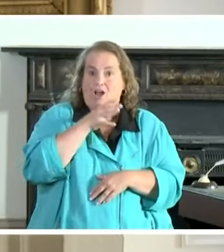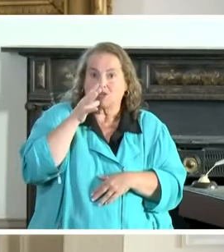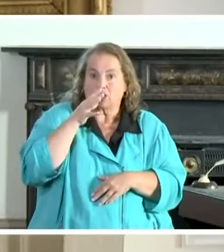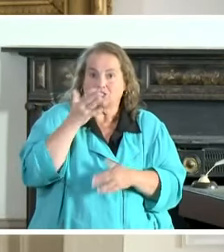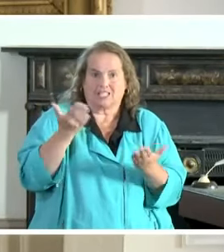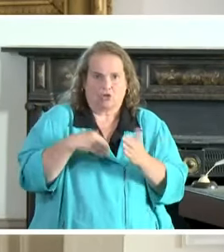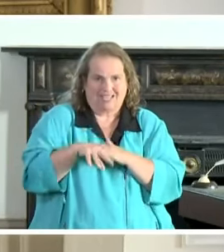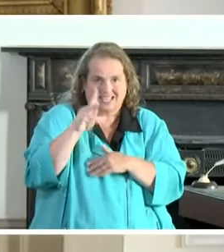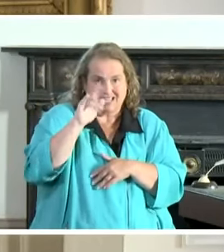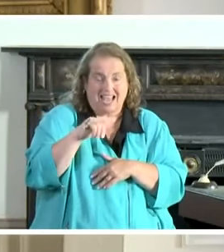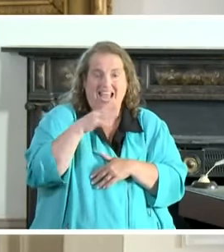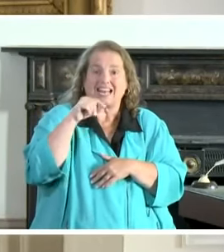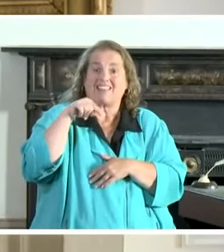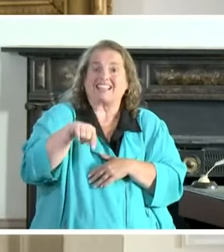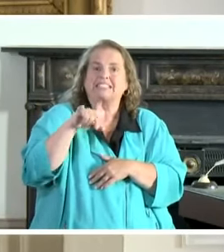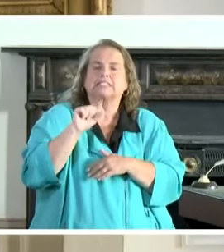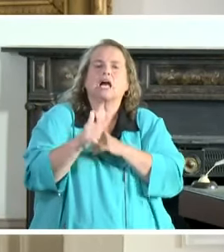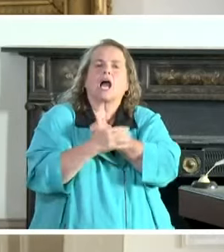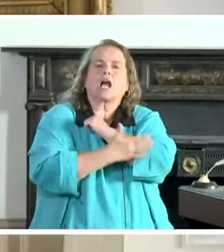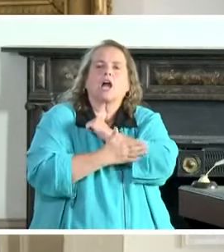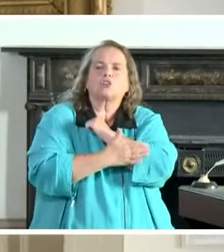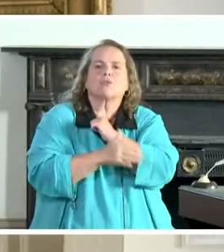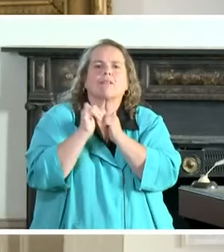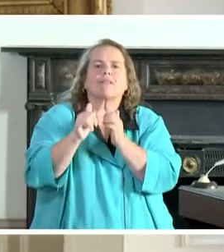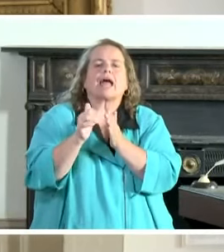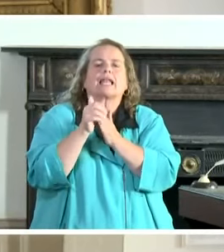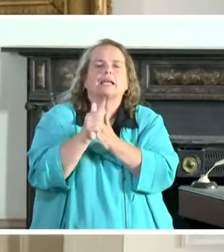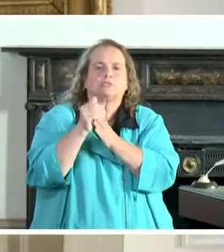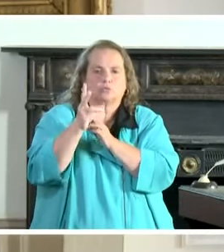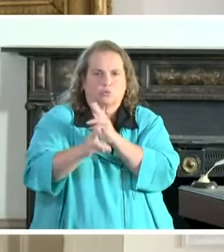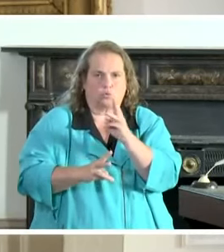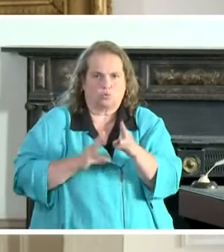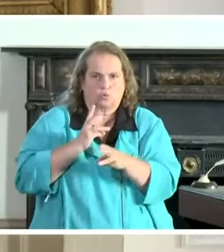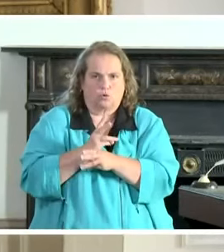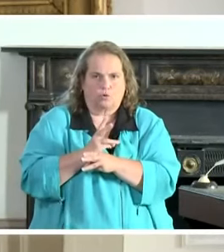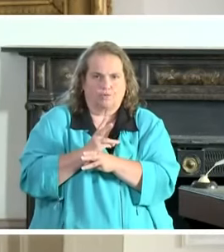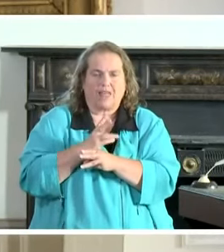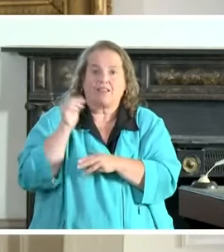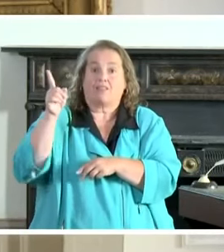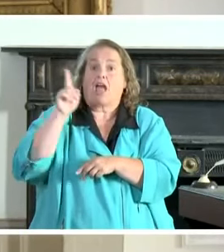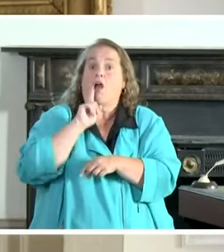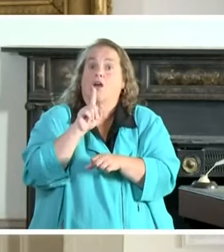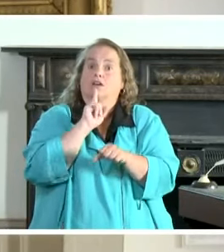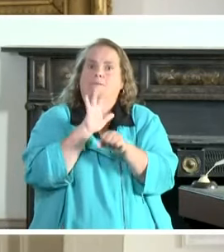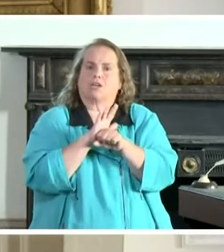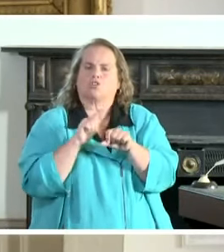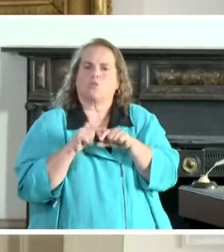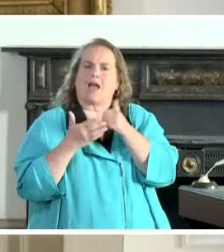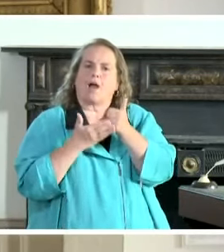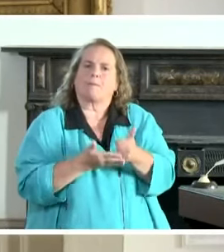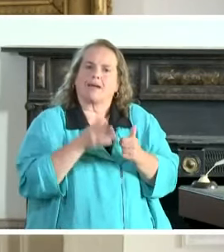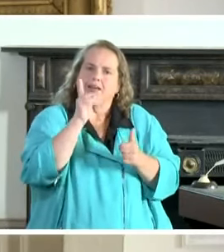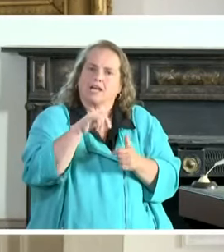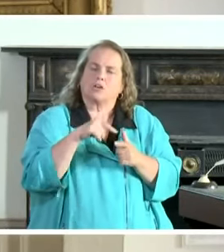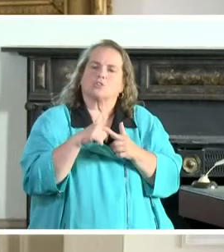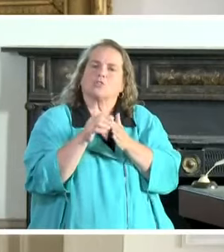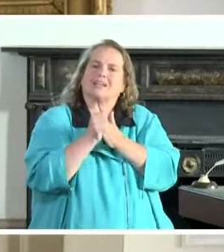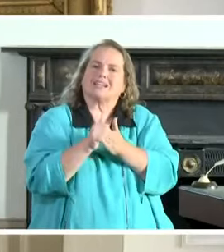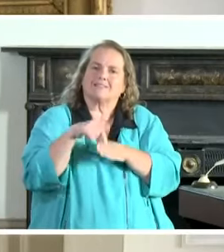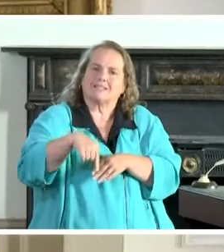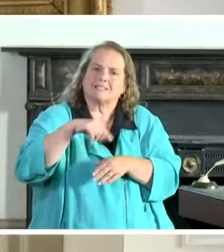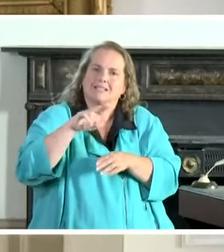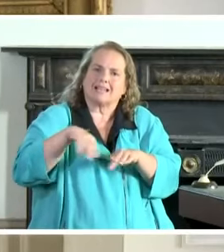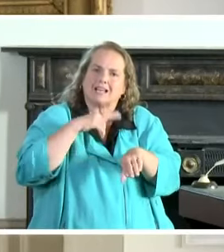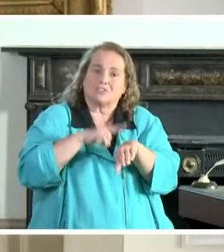Kentucky, and this is a country that leads the world, and they are committed to helping Kentucky to lead this nation, and